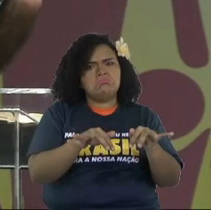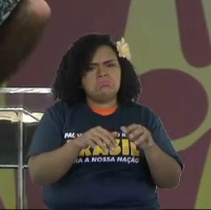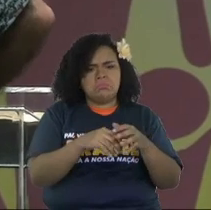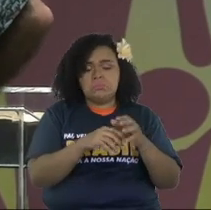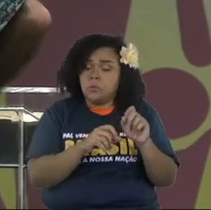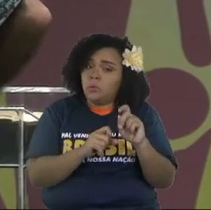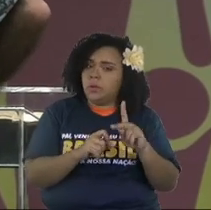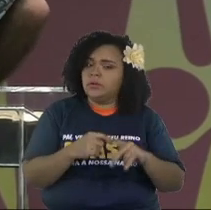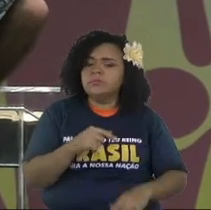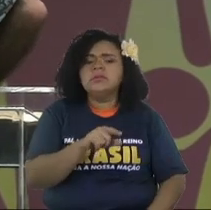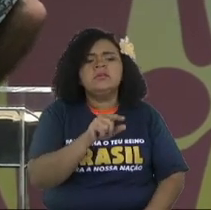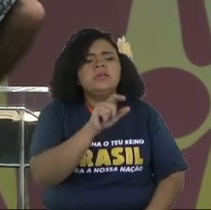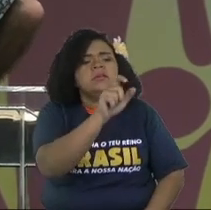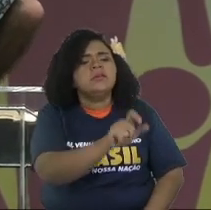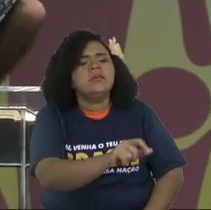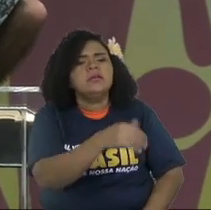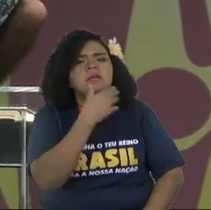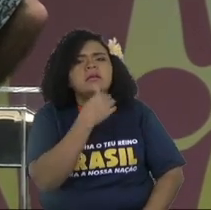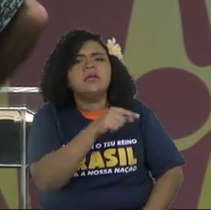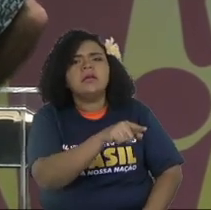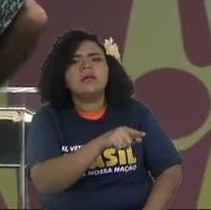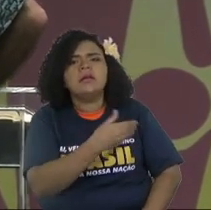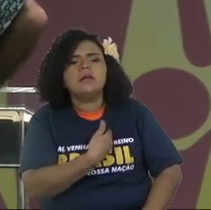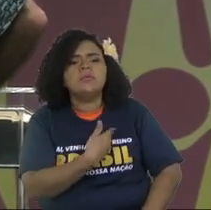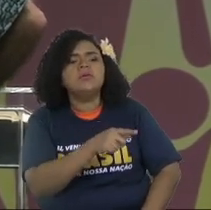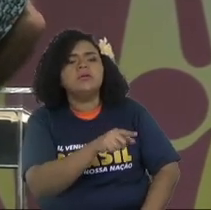laziness who's that man